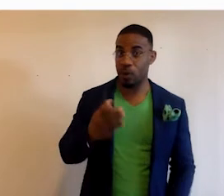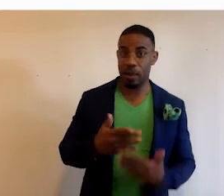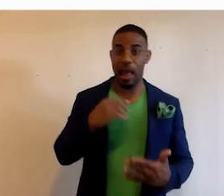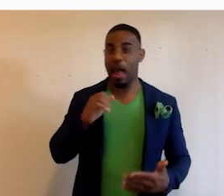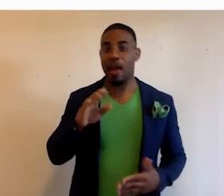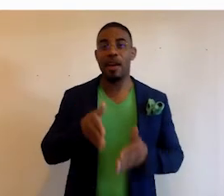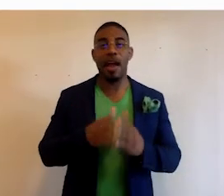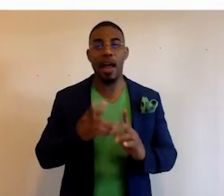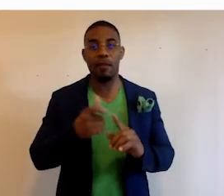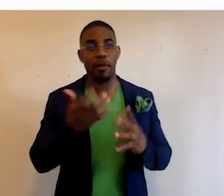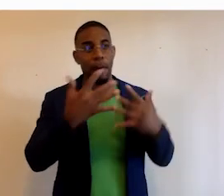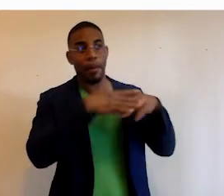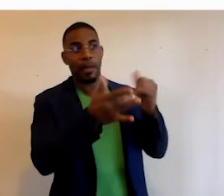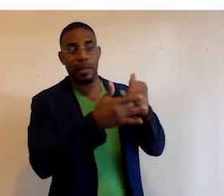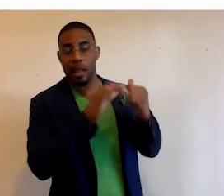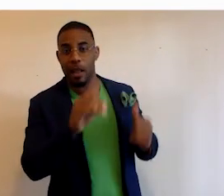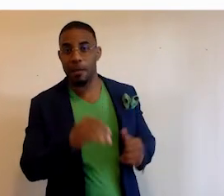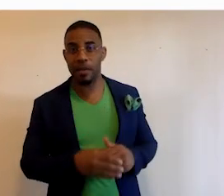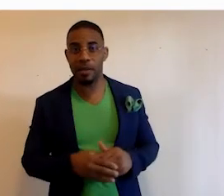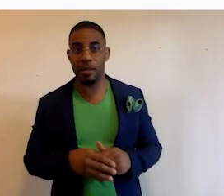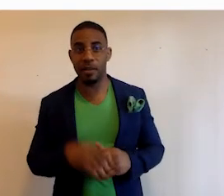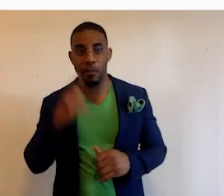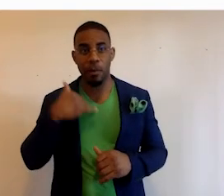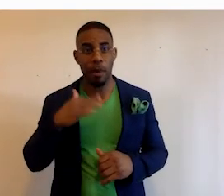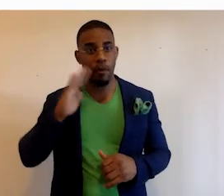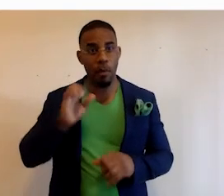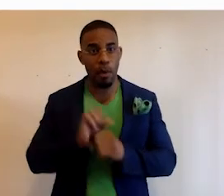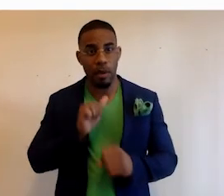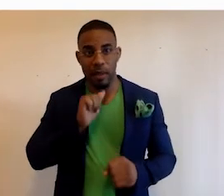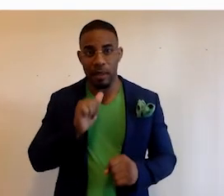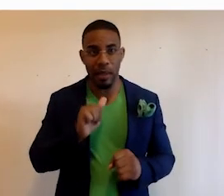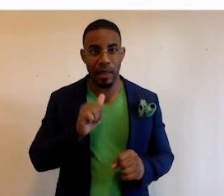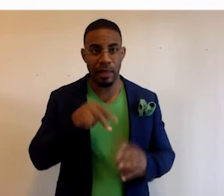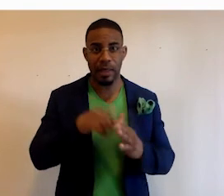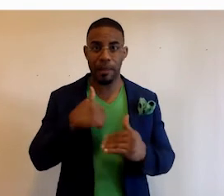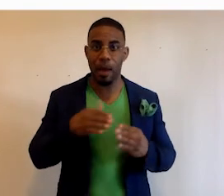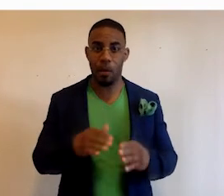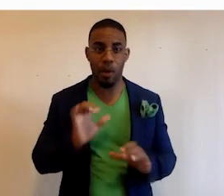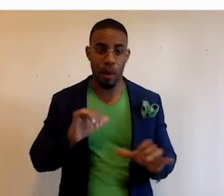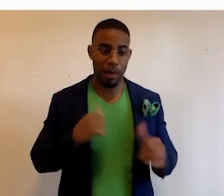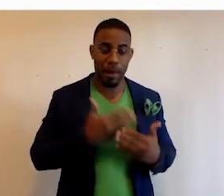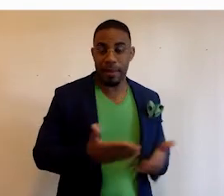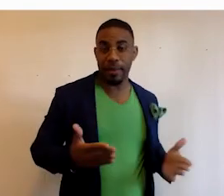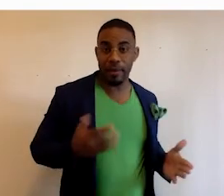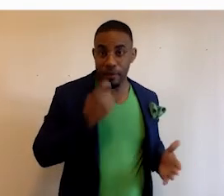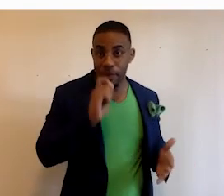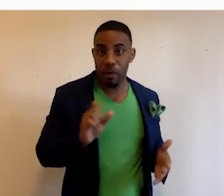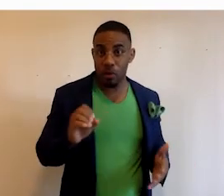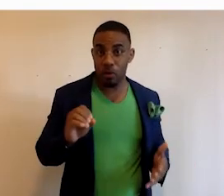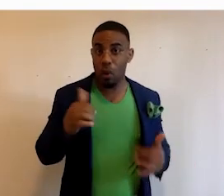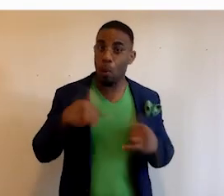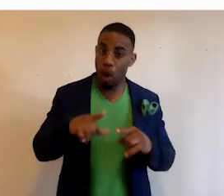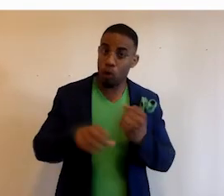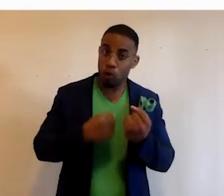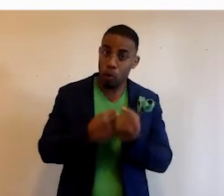ever asked from a mainstream tech company was for my former employer to not stand in my way while I did my thing. So while